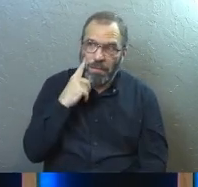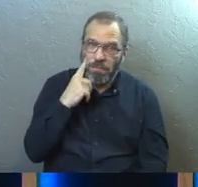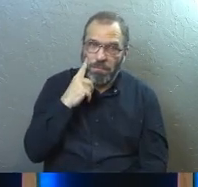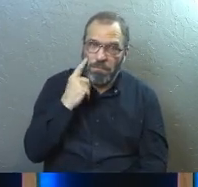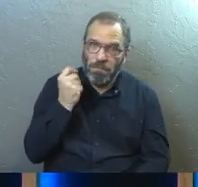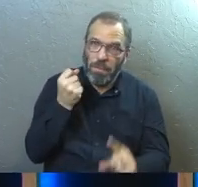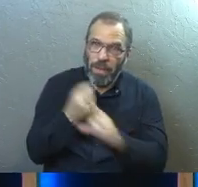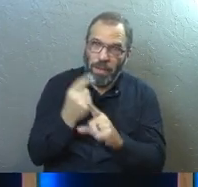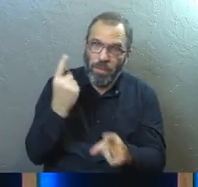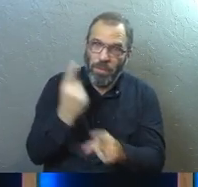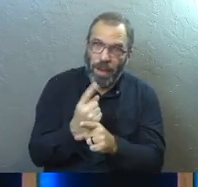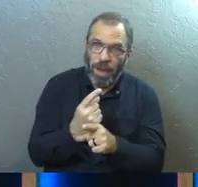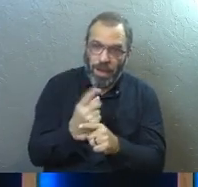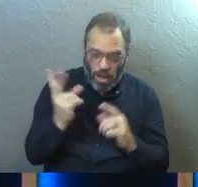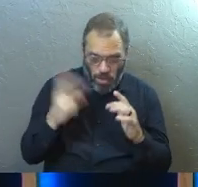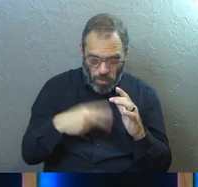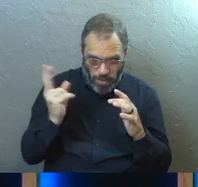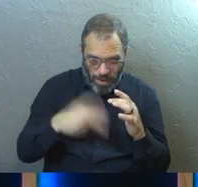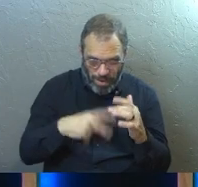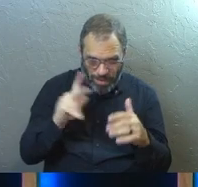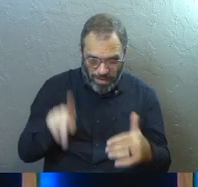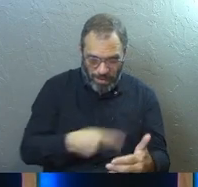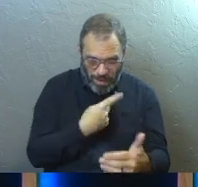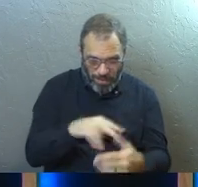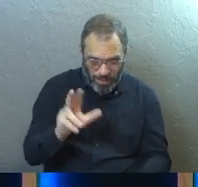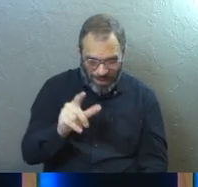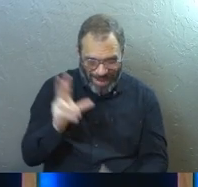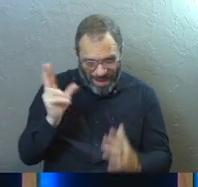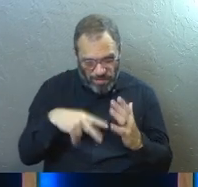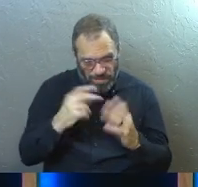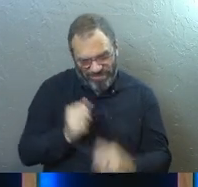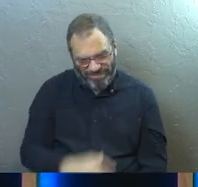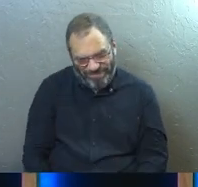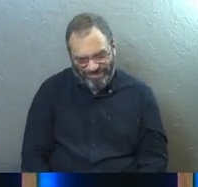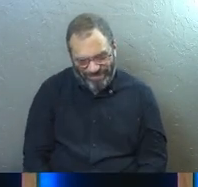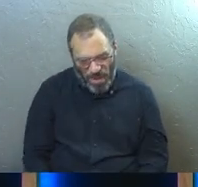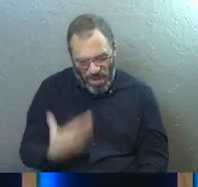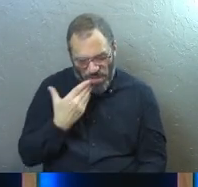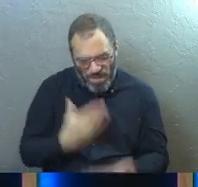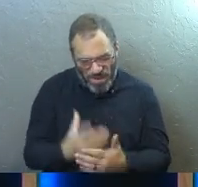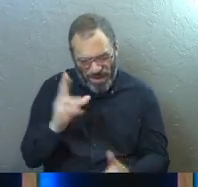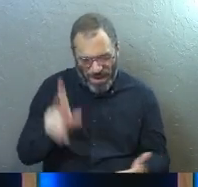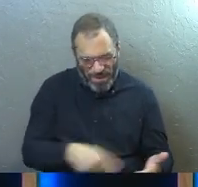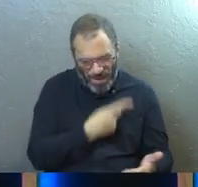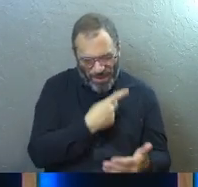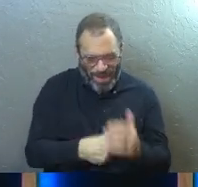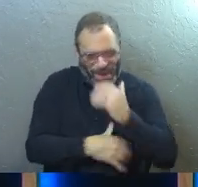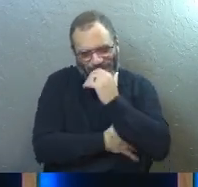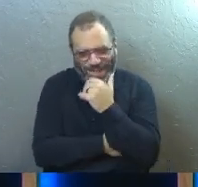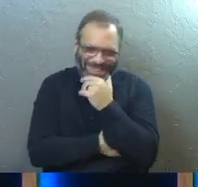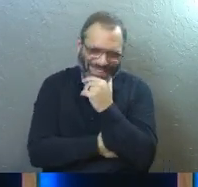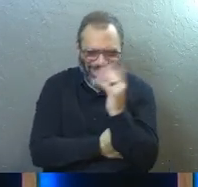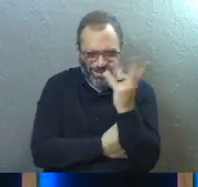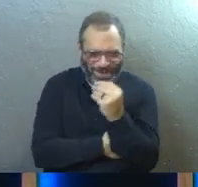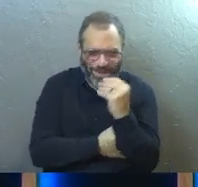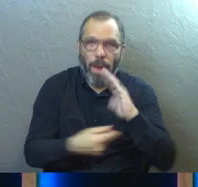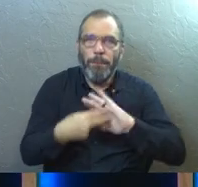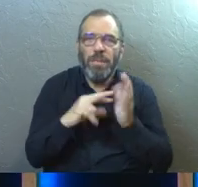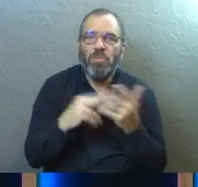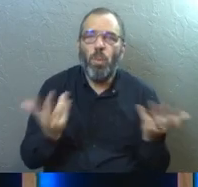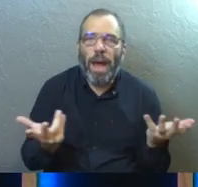bit, doesn't it? Like we're reading about this and it feels like good, beautiful poetry. But what does that actually mean to us?